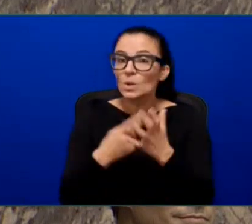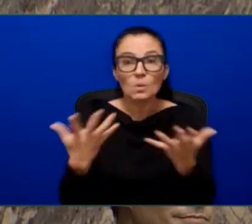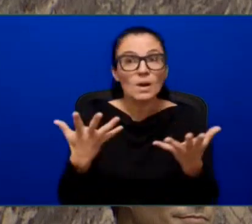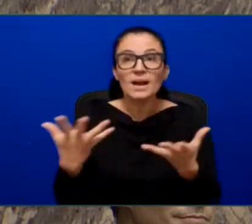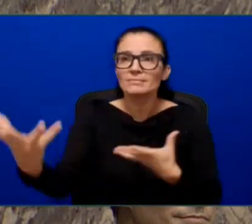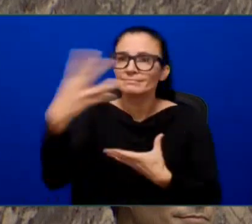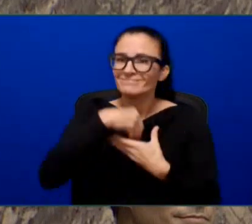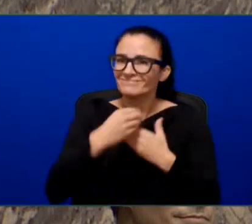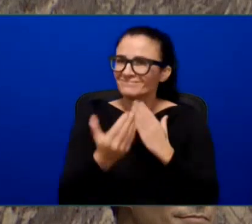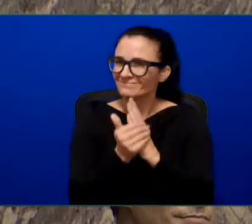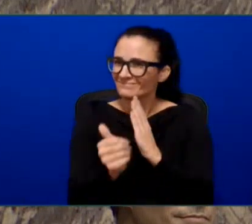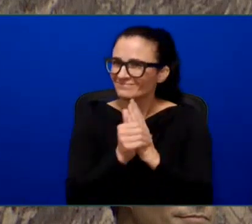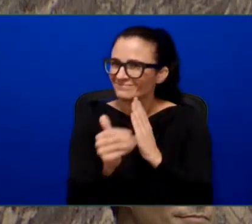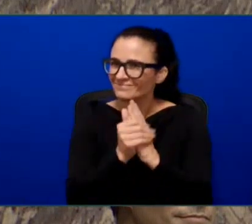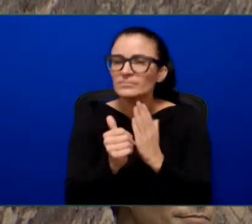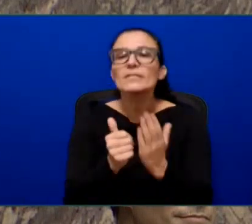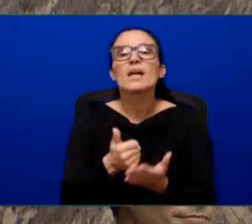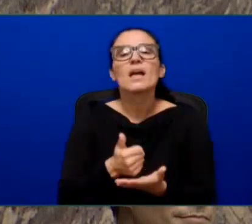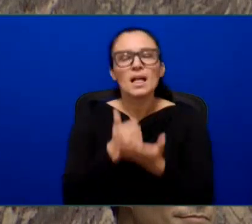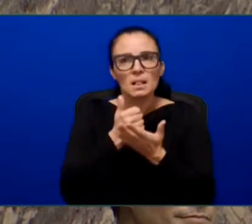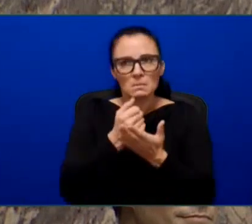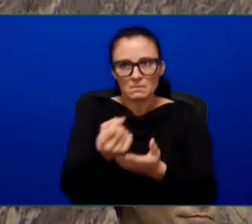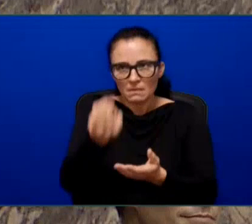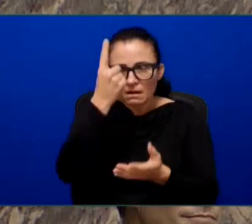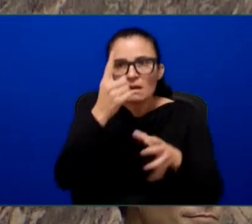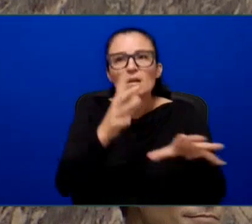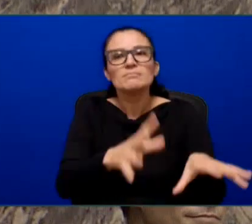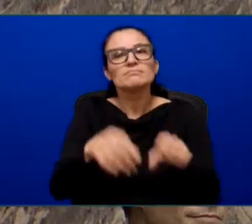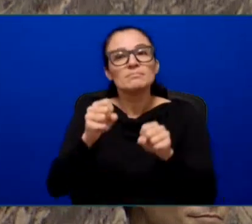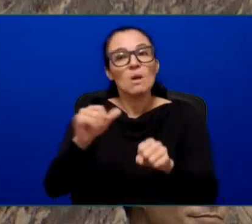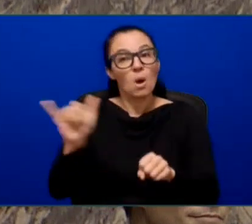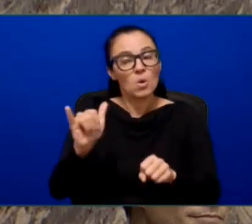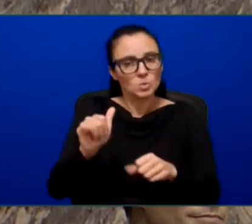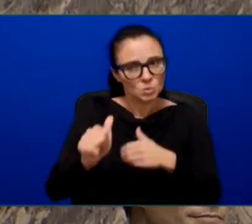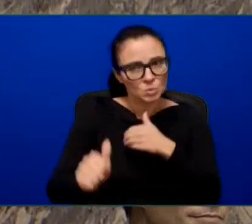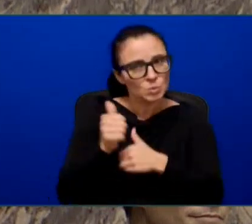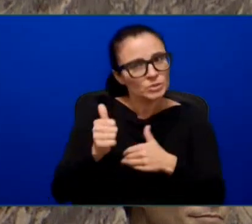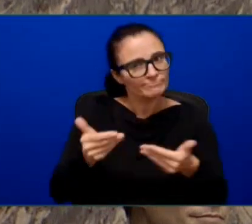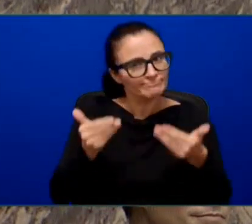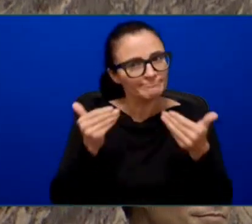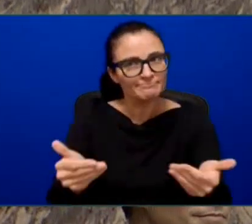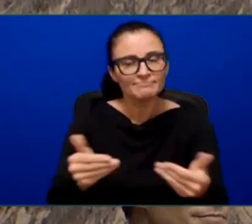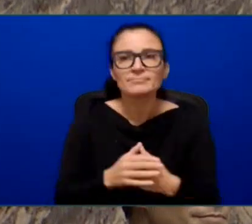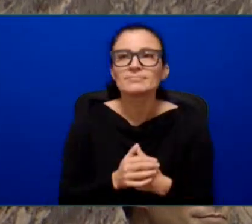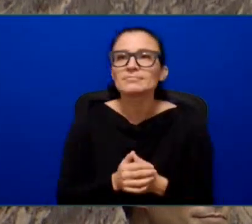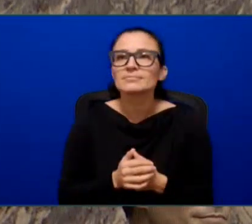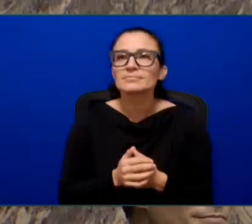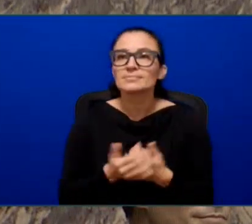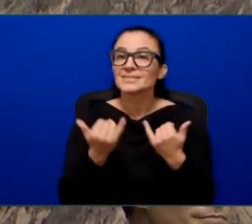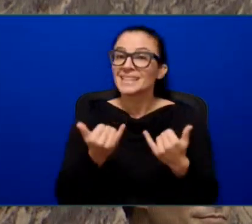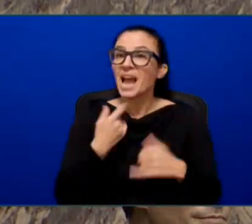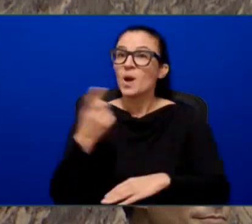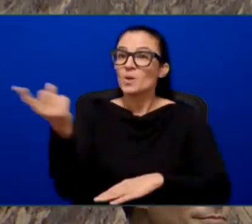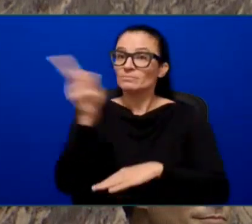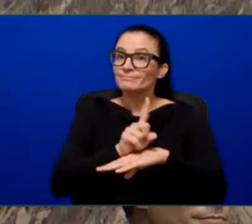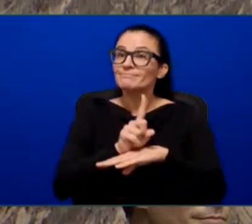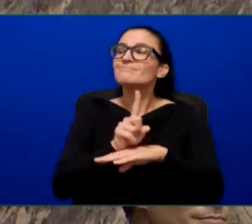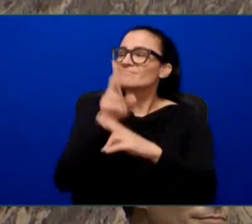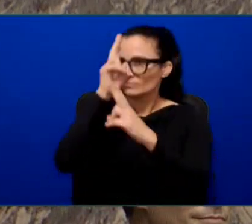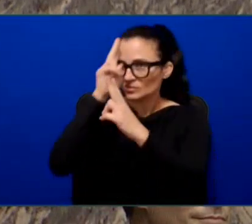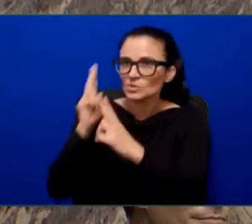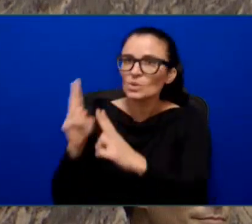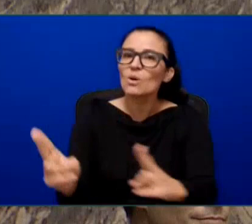and accept the risk. That is why it is an honour to rise in the Legislature today to celebrate the small business winners of the